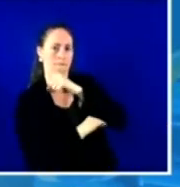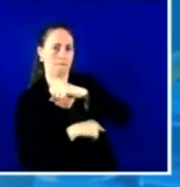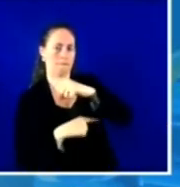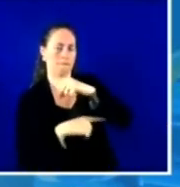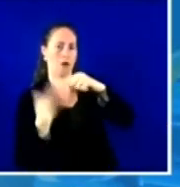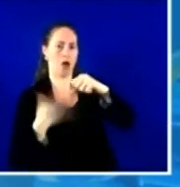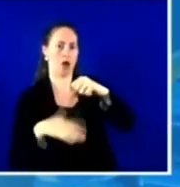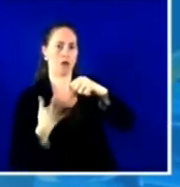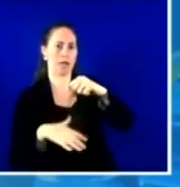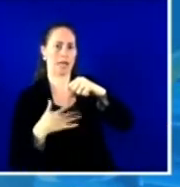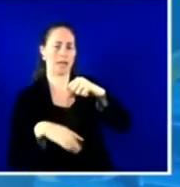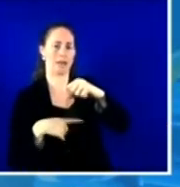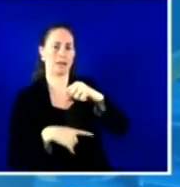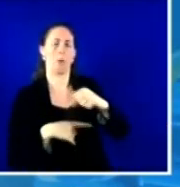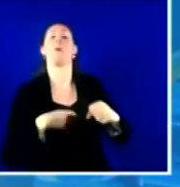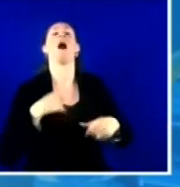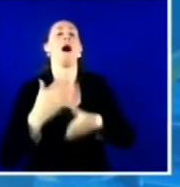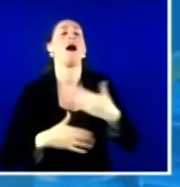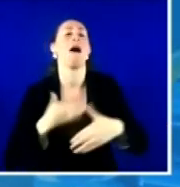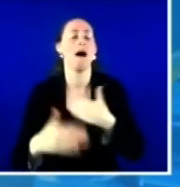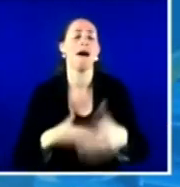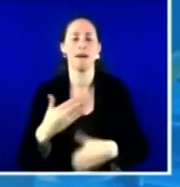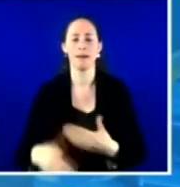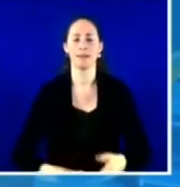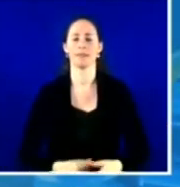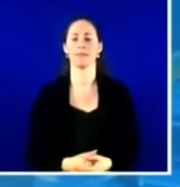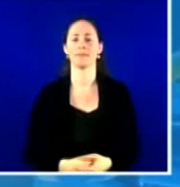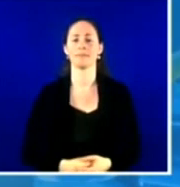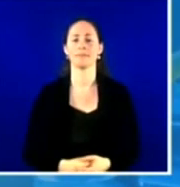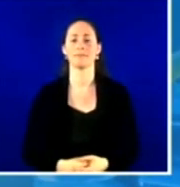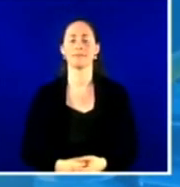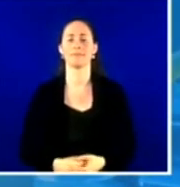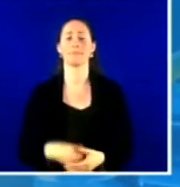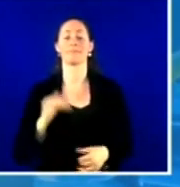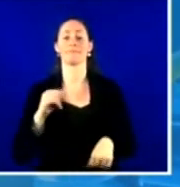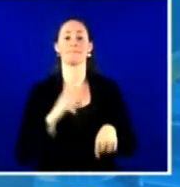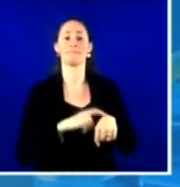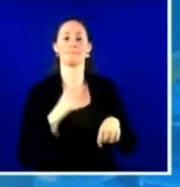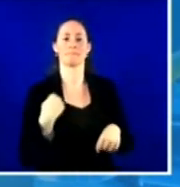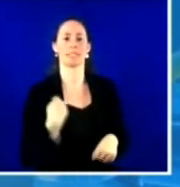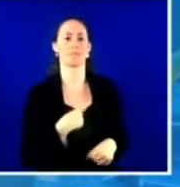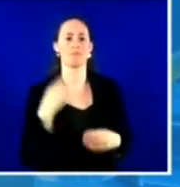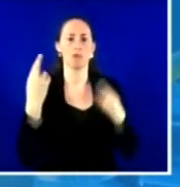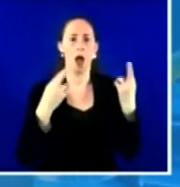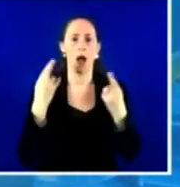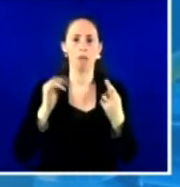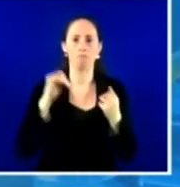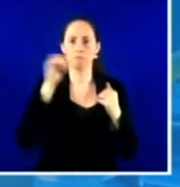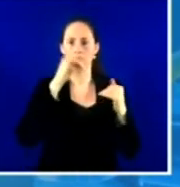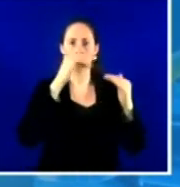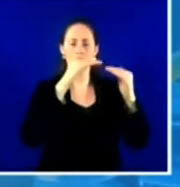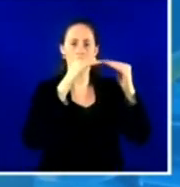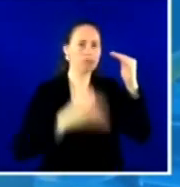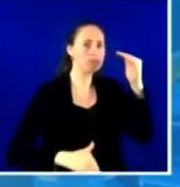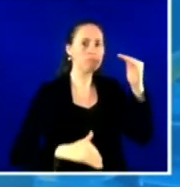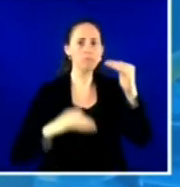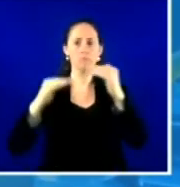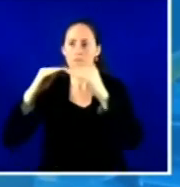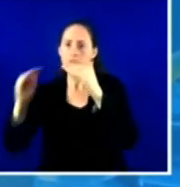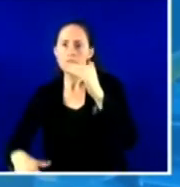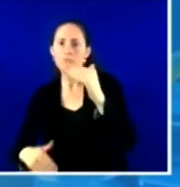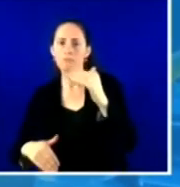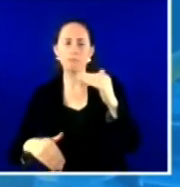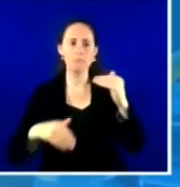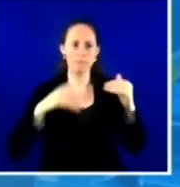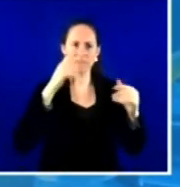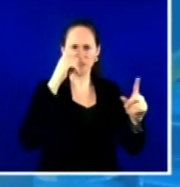And when we realized that there were significant disparities in our vaccination rates for certain populations, we were able to utilize